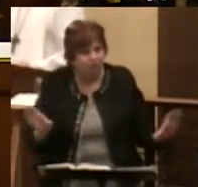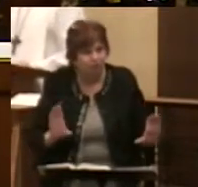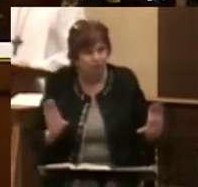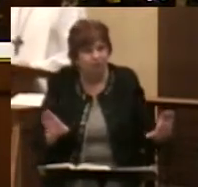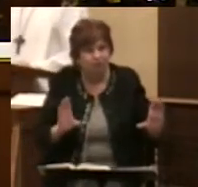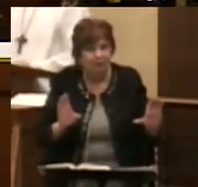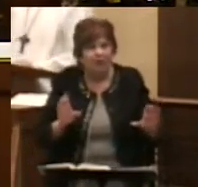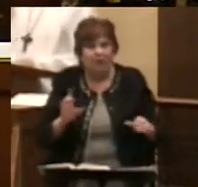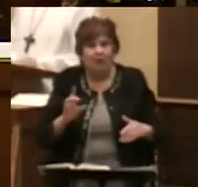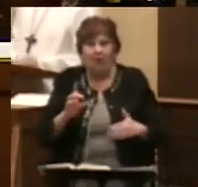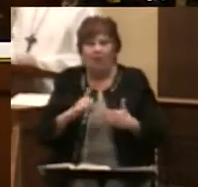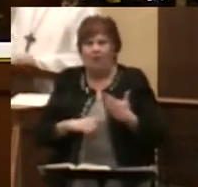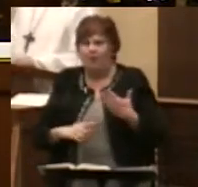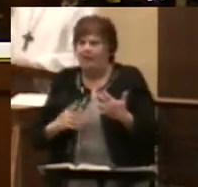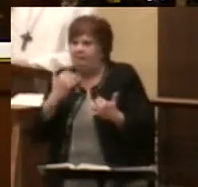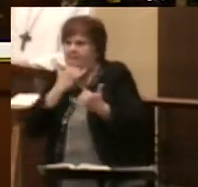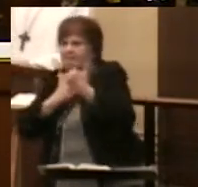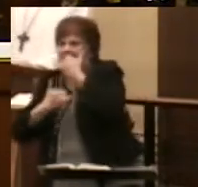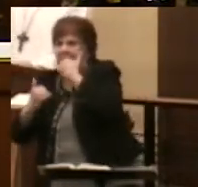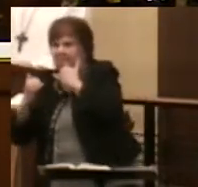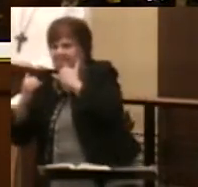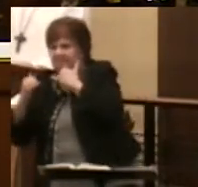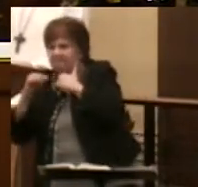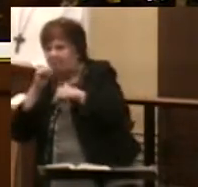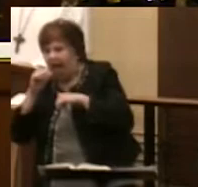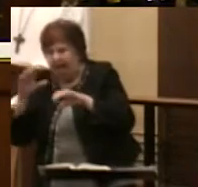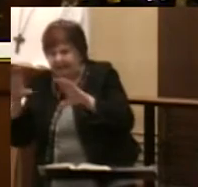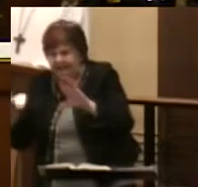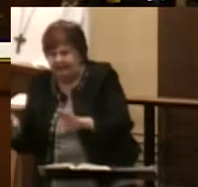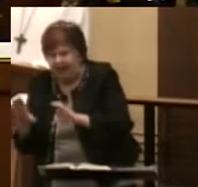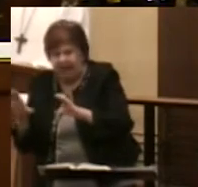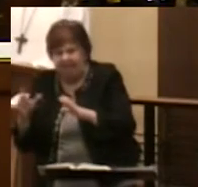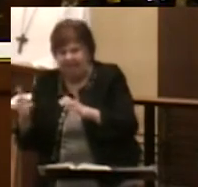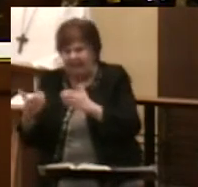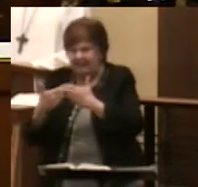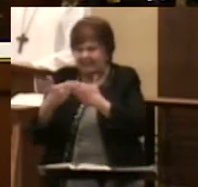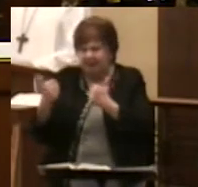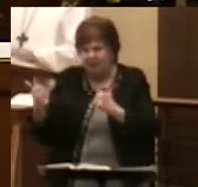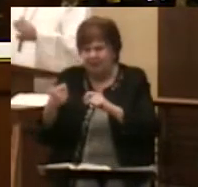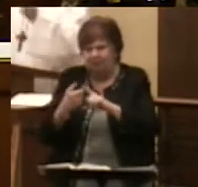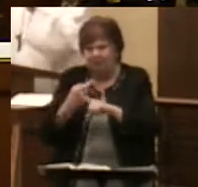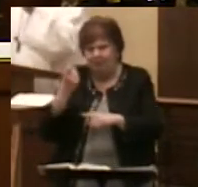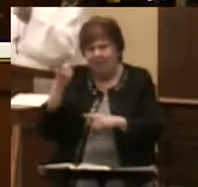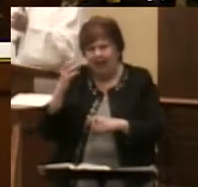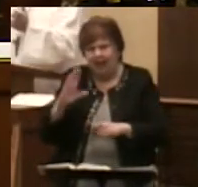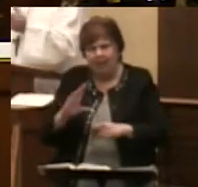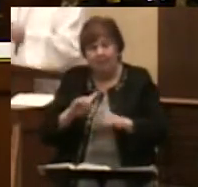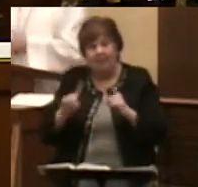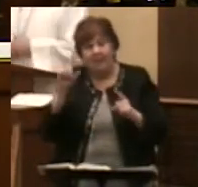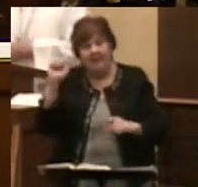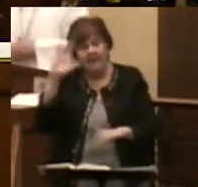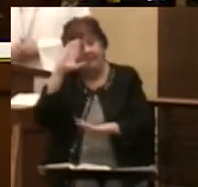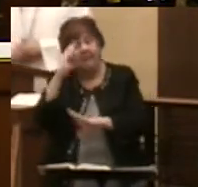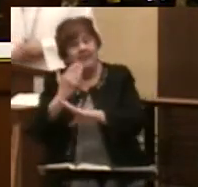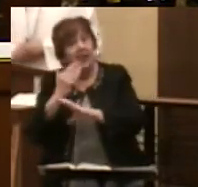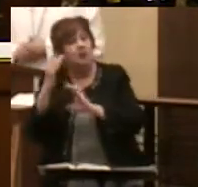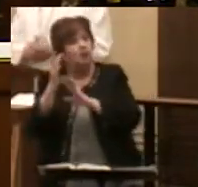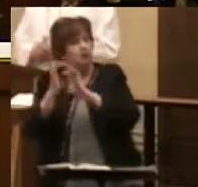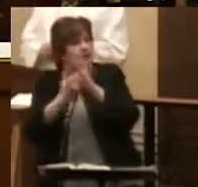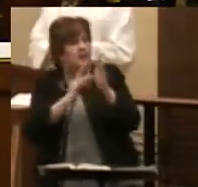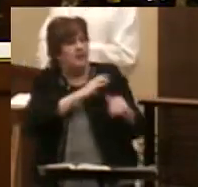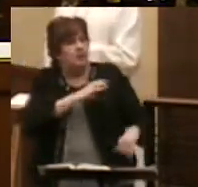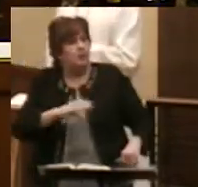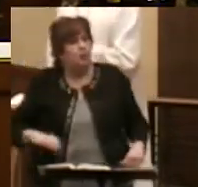you have left undone, for those things have only served to separate you from God, but on account of his Son, Jesus Christ, now.